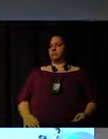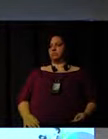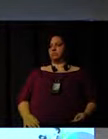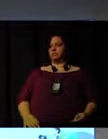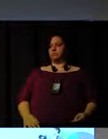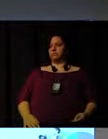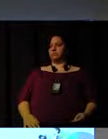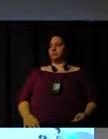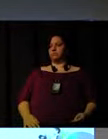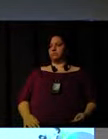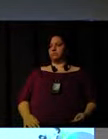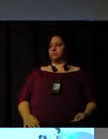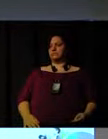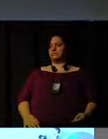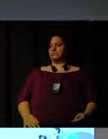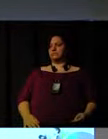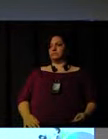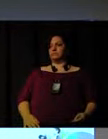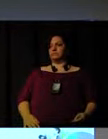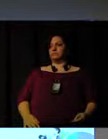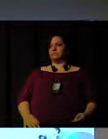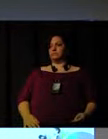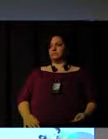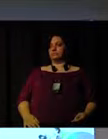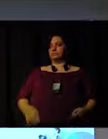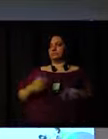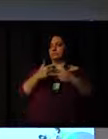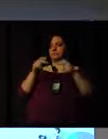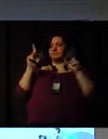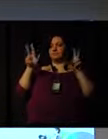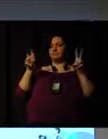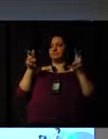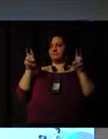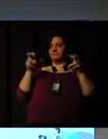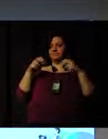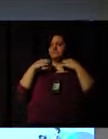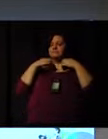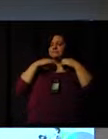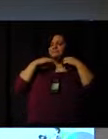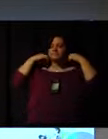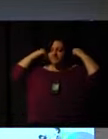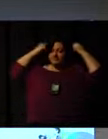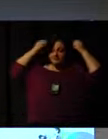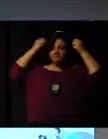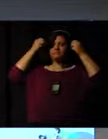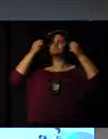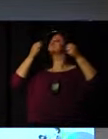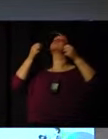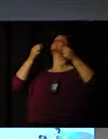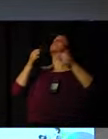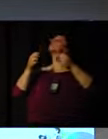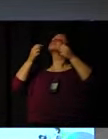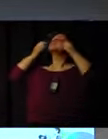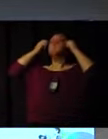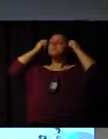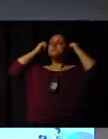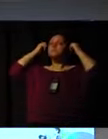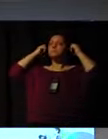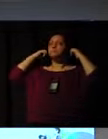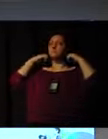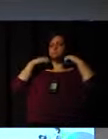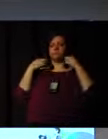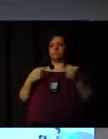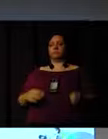professional and the volunteer. How does this topic is treated? Well, yes, there